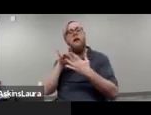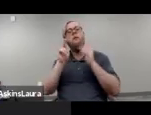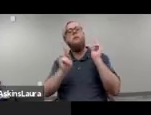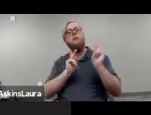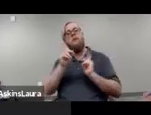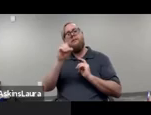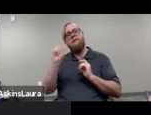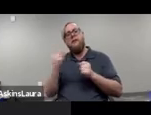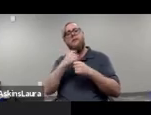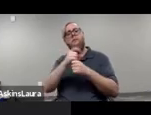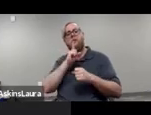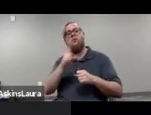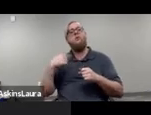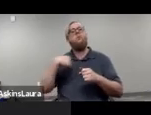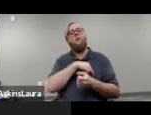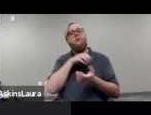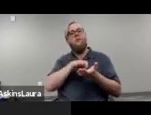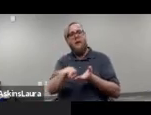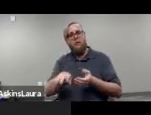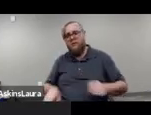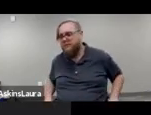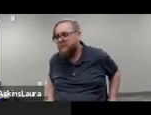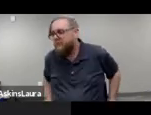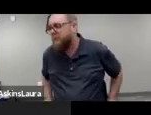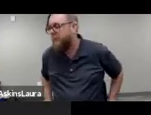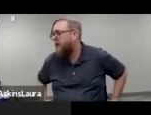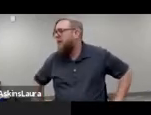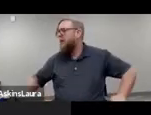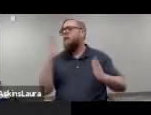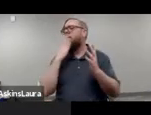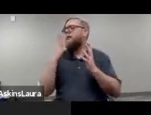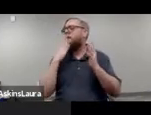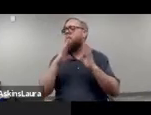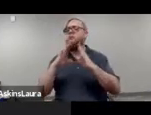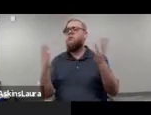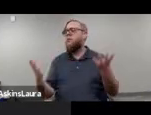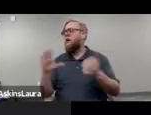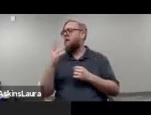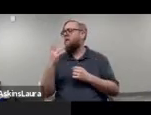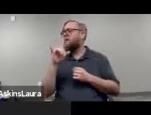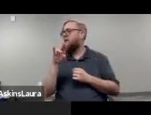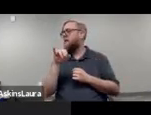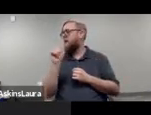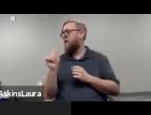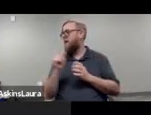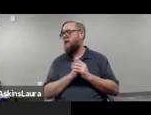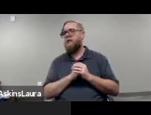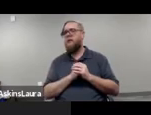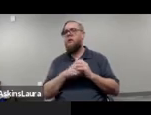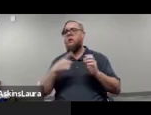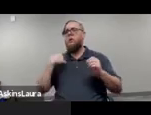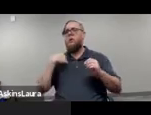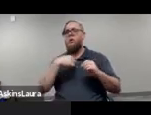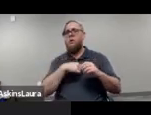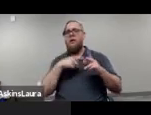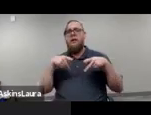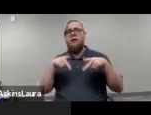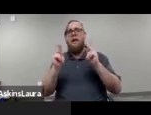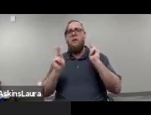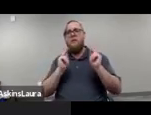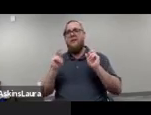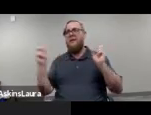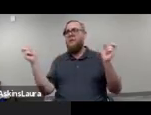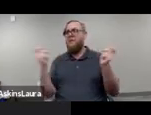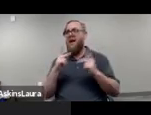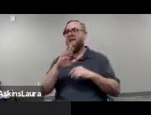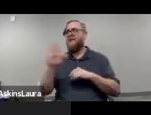we're counted. Great. Thank you so much, Christina. So we'll have to give people a moment to get